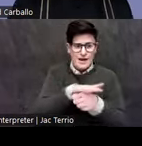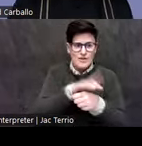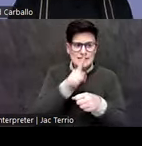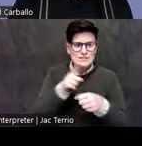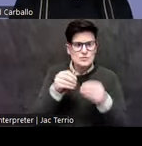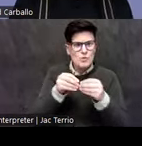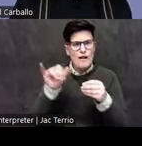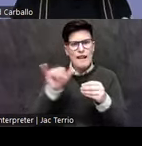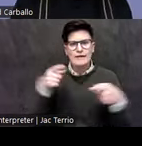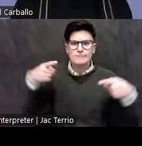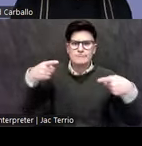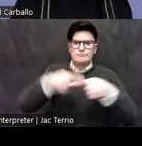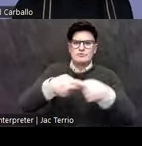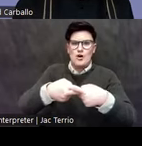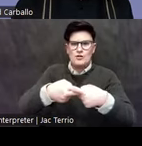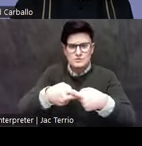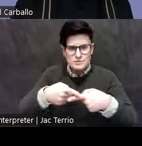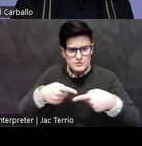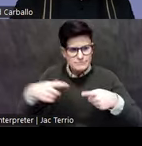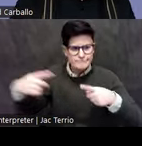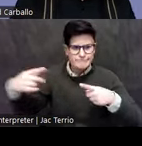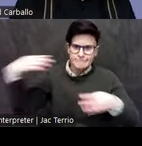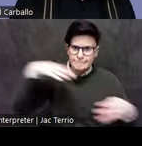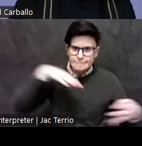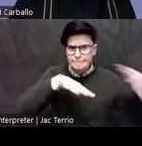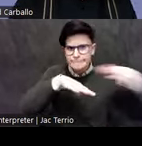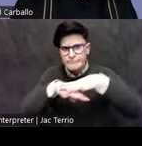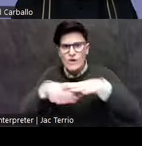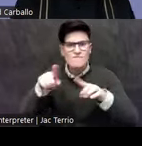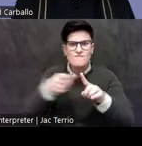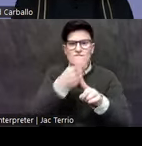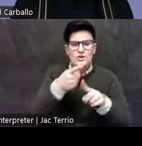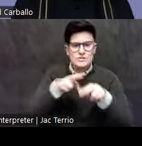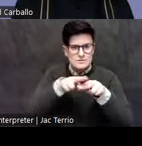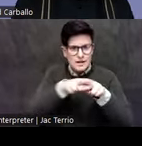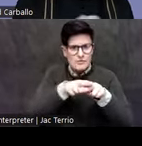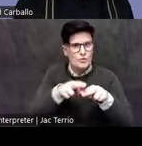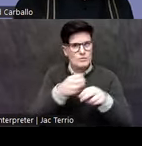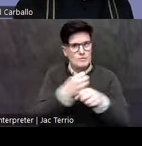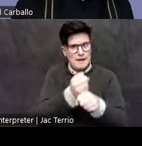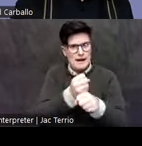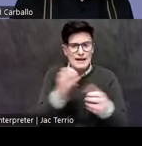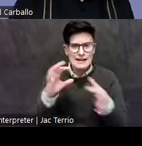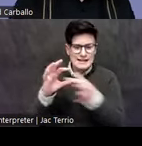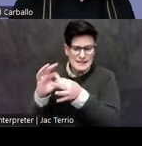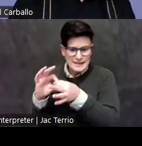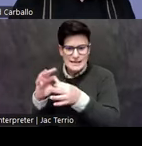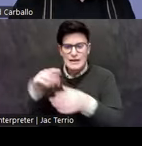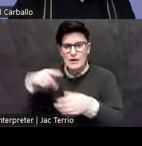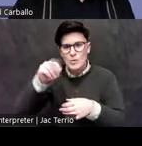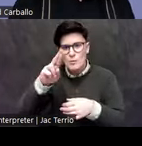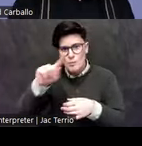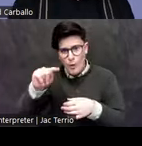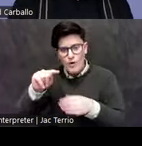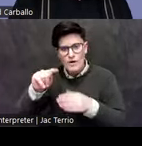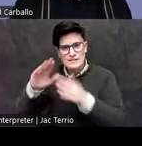the place where the first rail line in Mexico was created, linking the port city of Veracruz to the capital city of Mexico